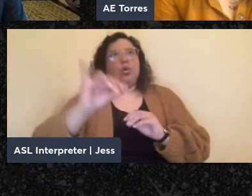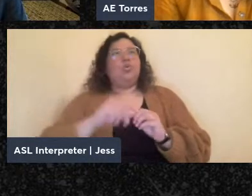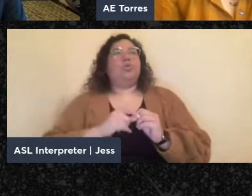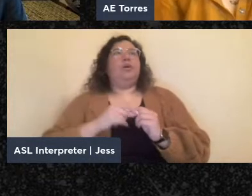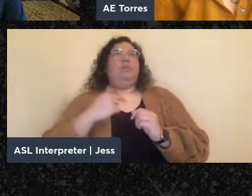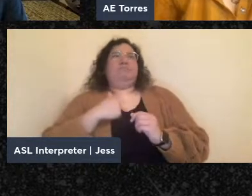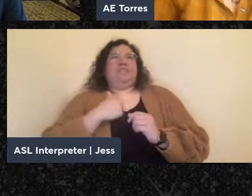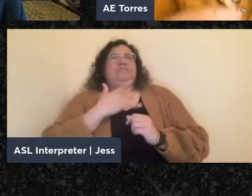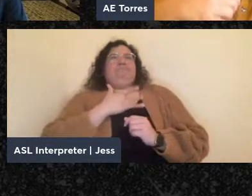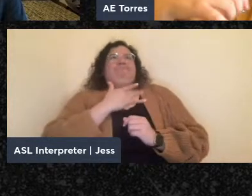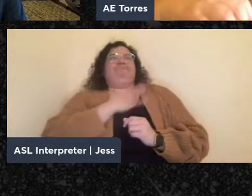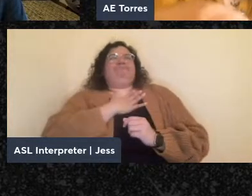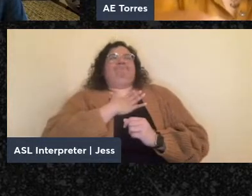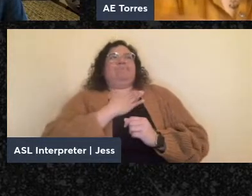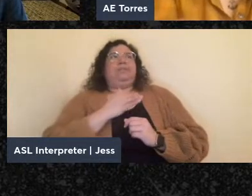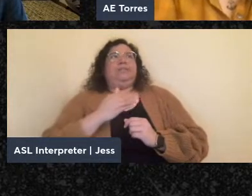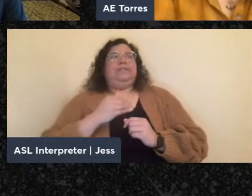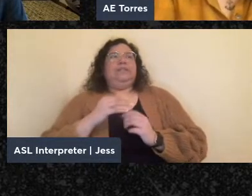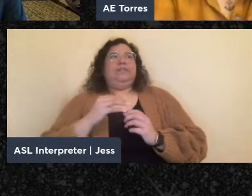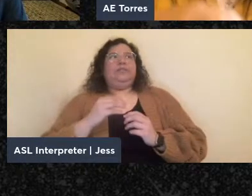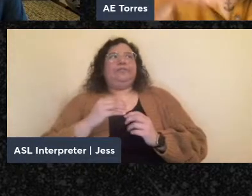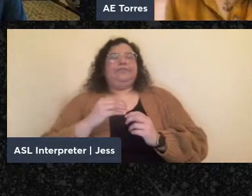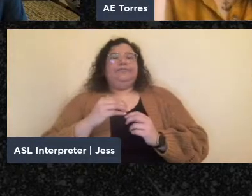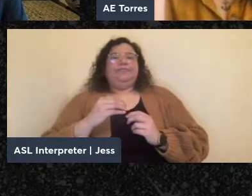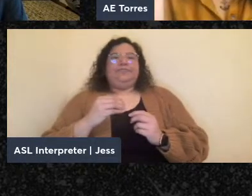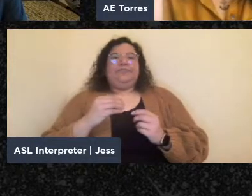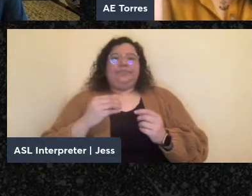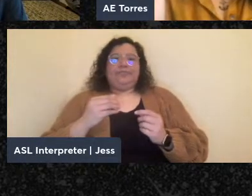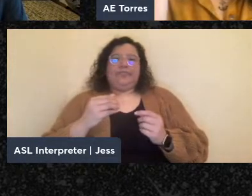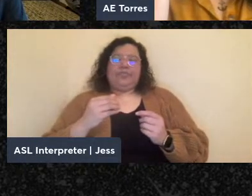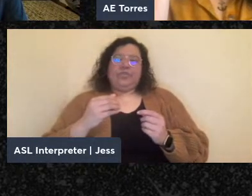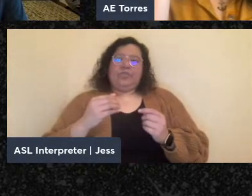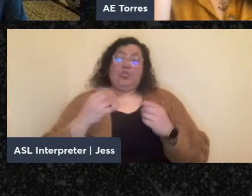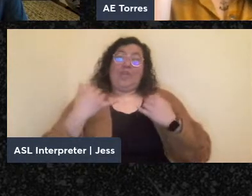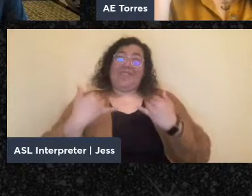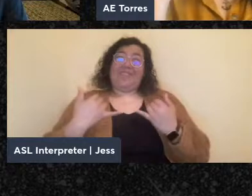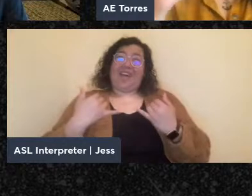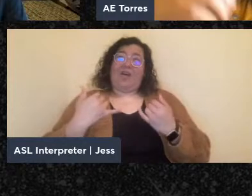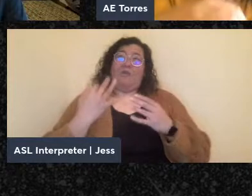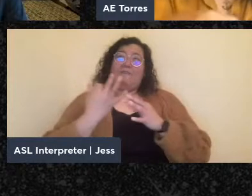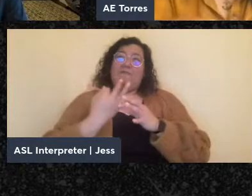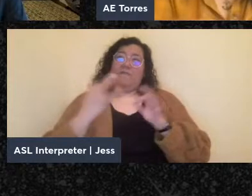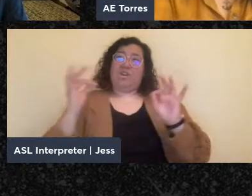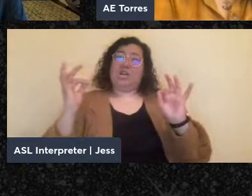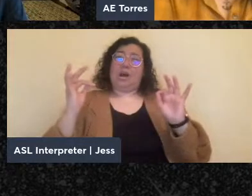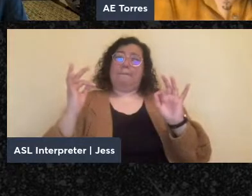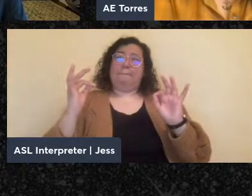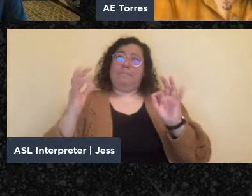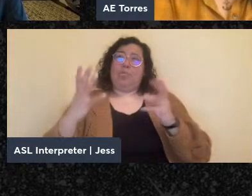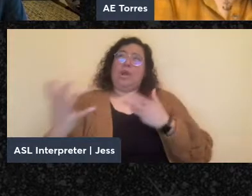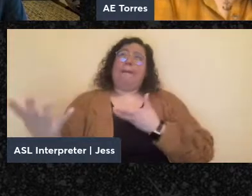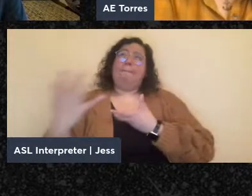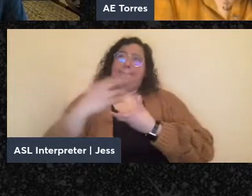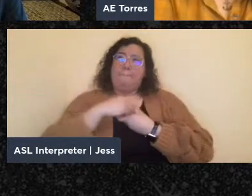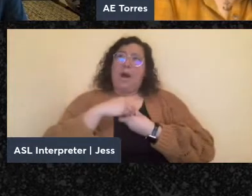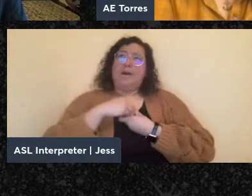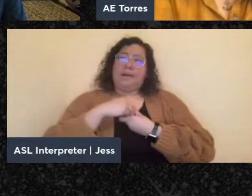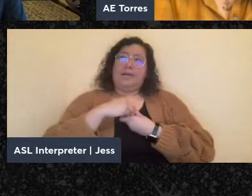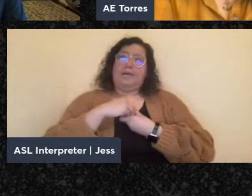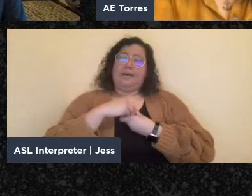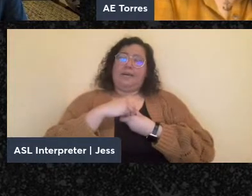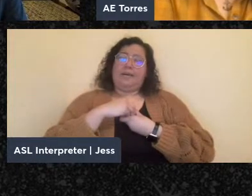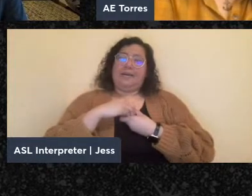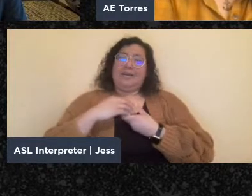with freedom in our ears was literally the embodied sense of it. But my colleague, Manoj